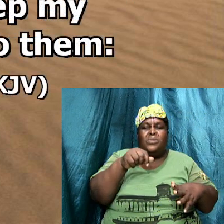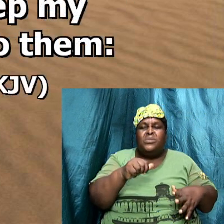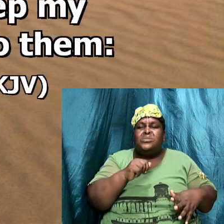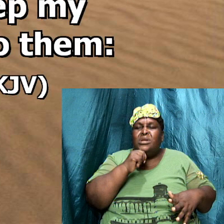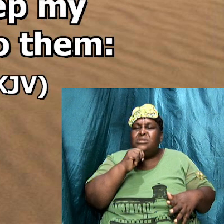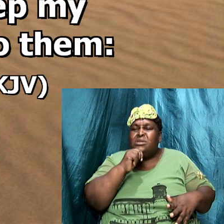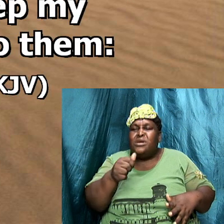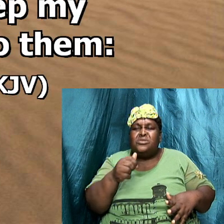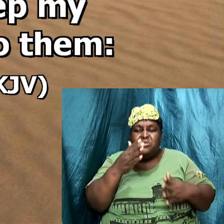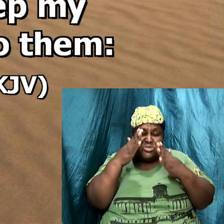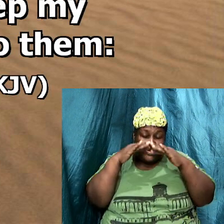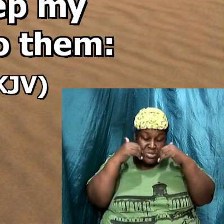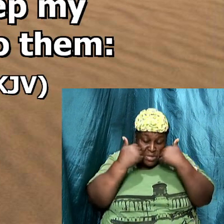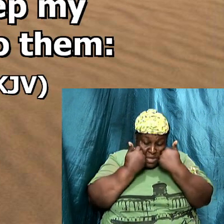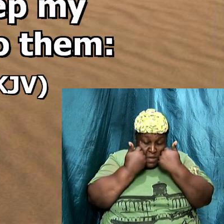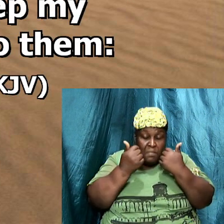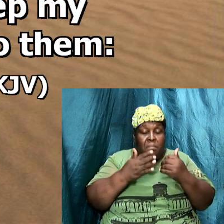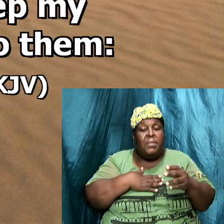name